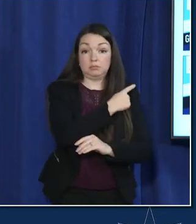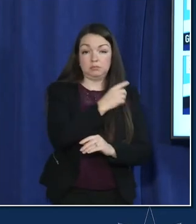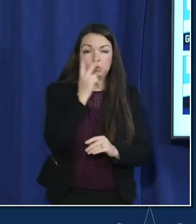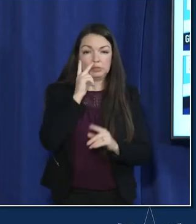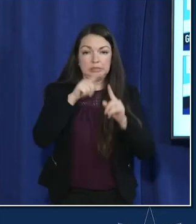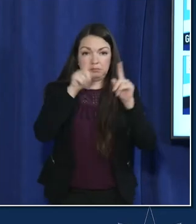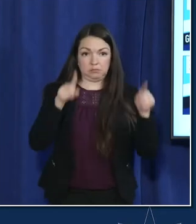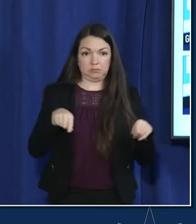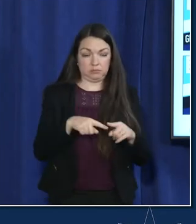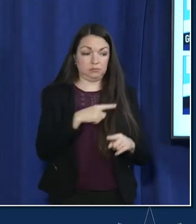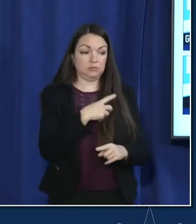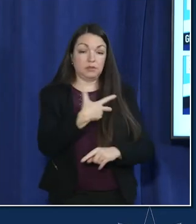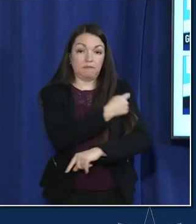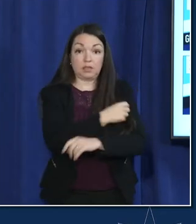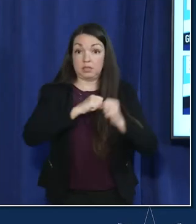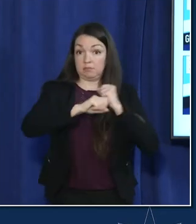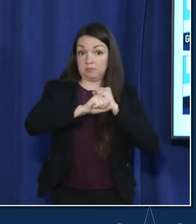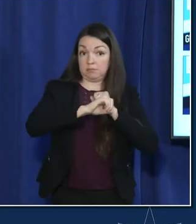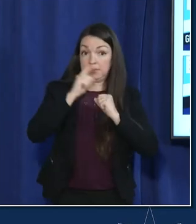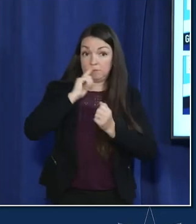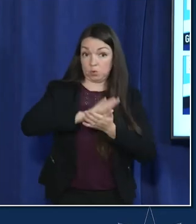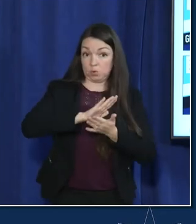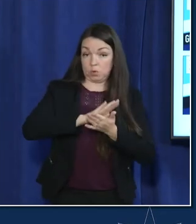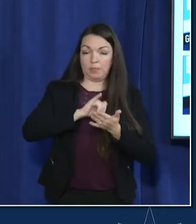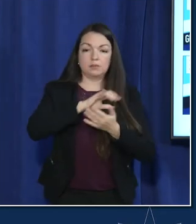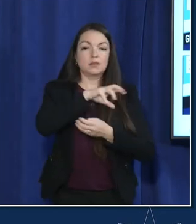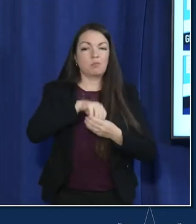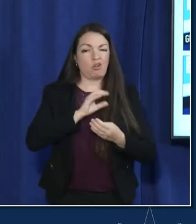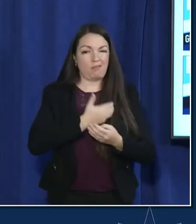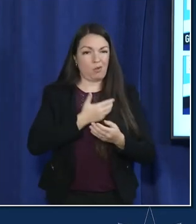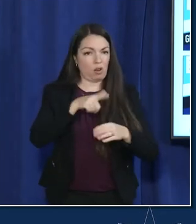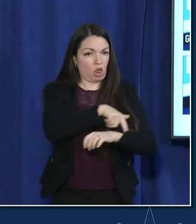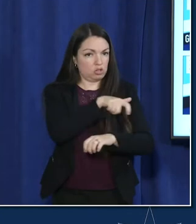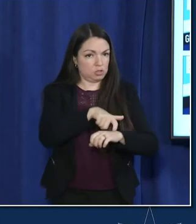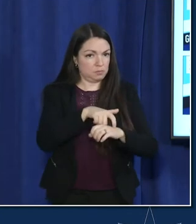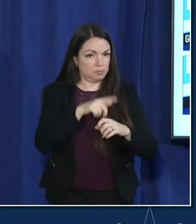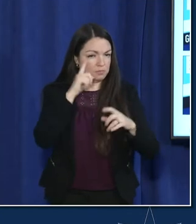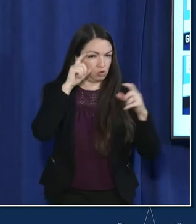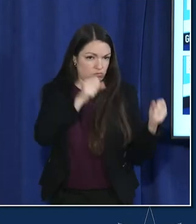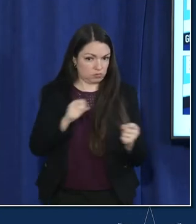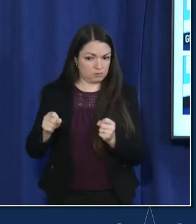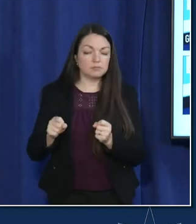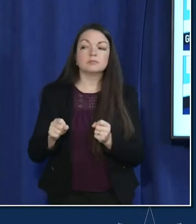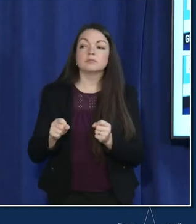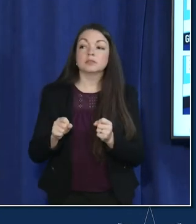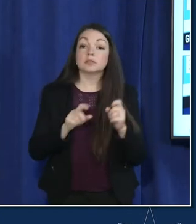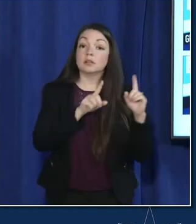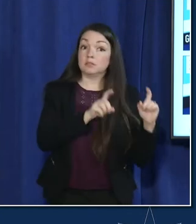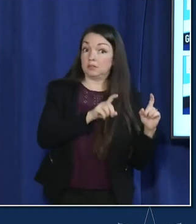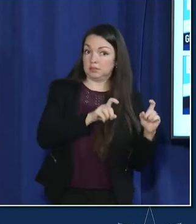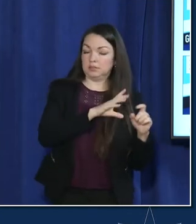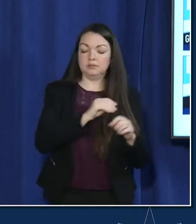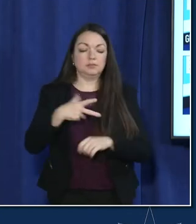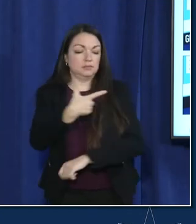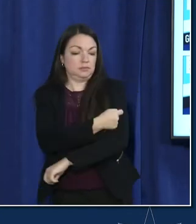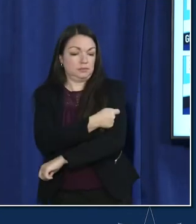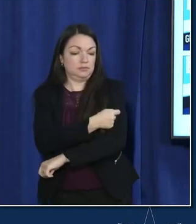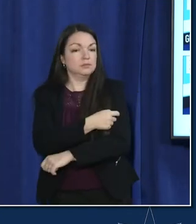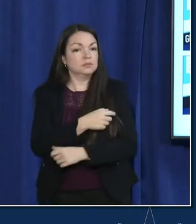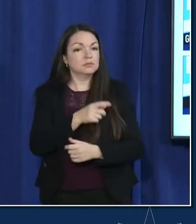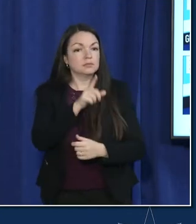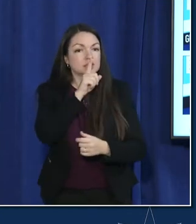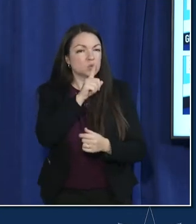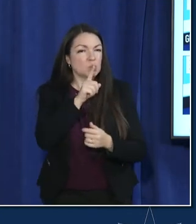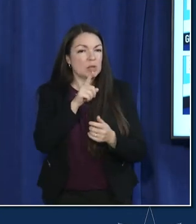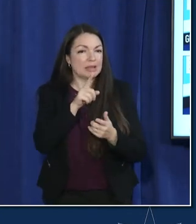advertising materials for schools well this is part of that long-term strategy so testing and vaccine in many ways go